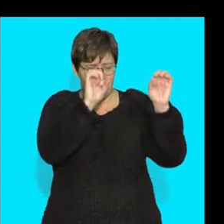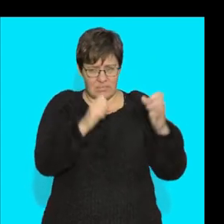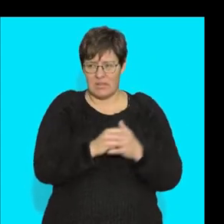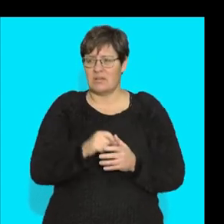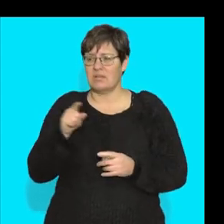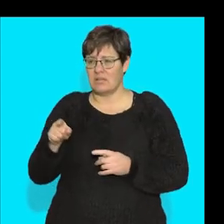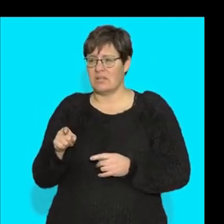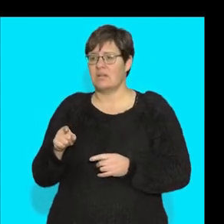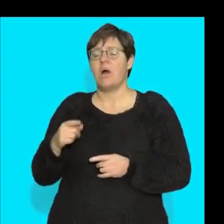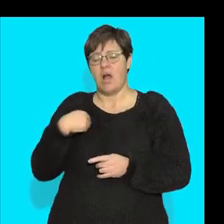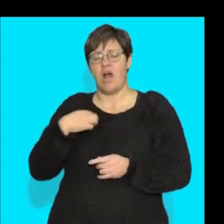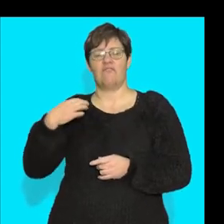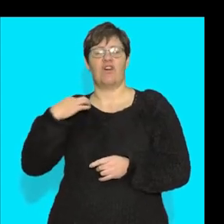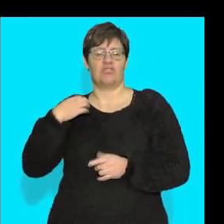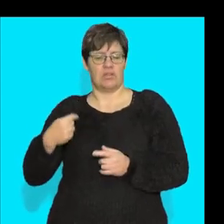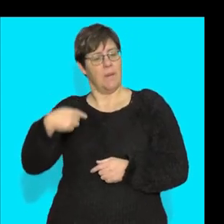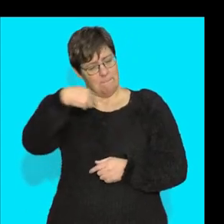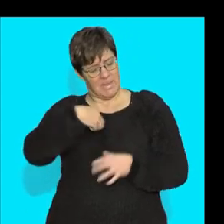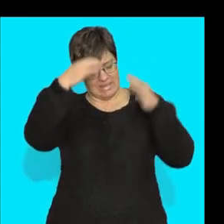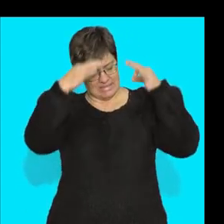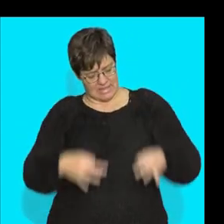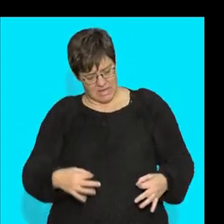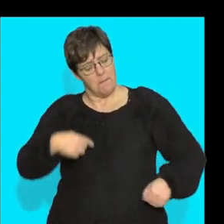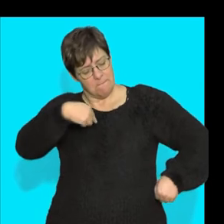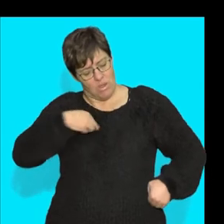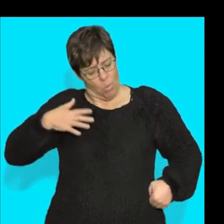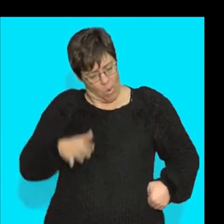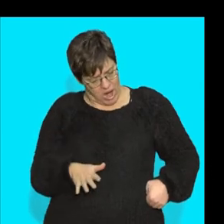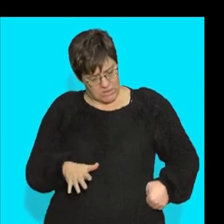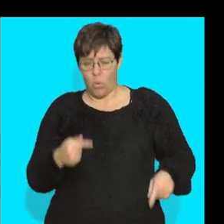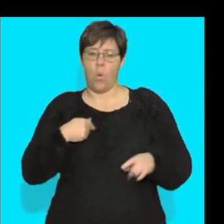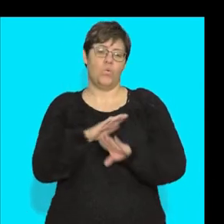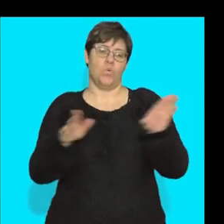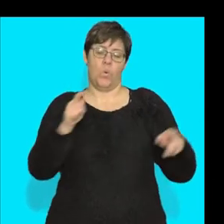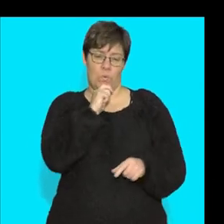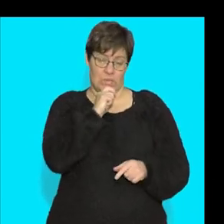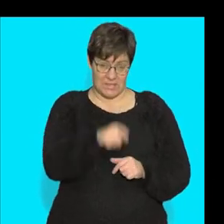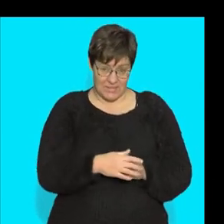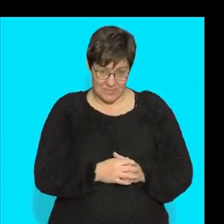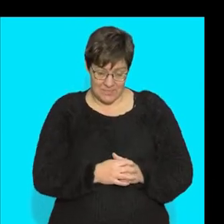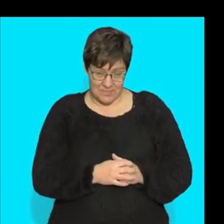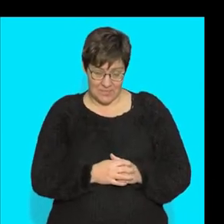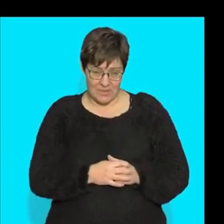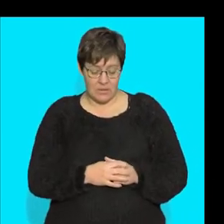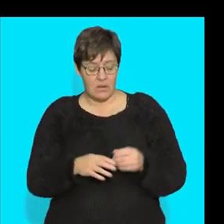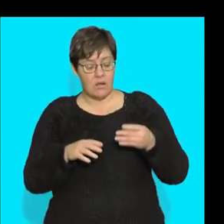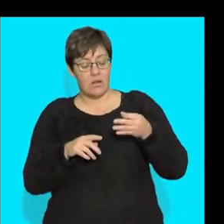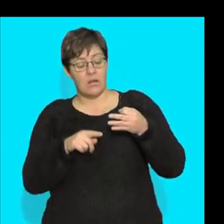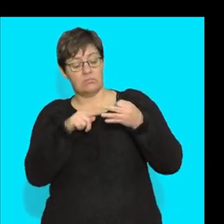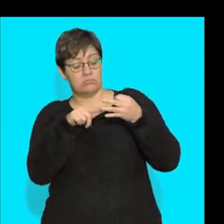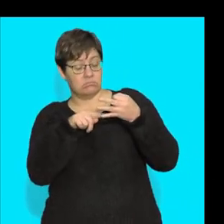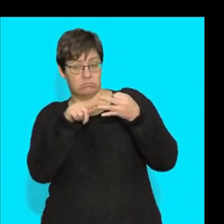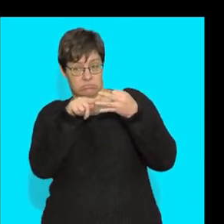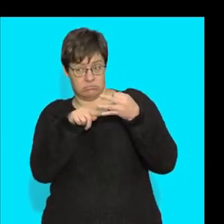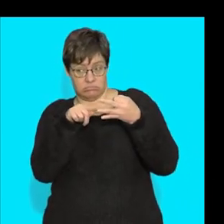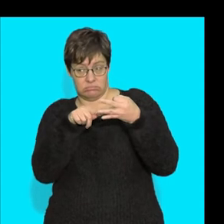voluntary. I decide when I want to use them. The other two over here